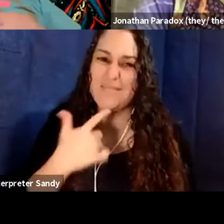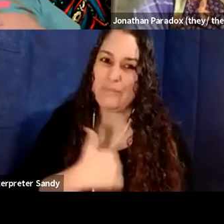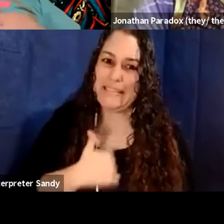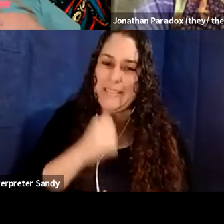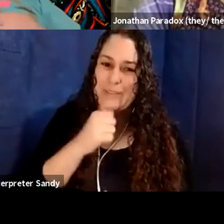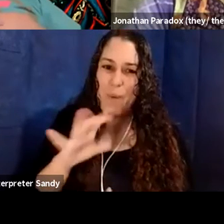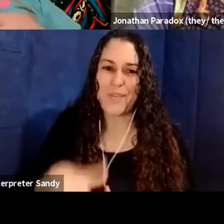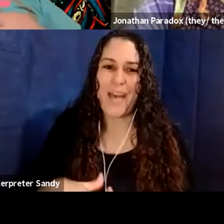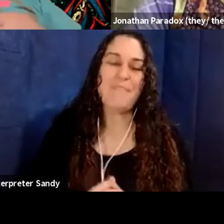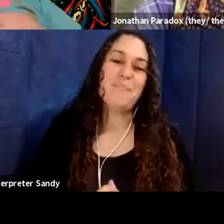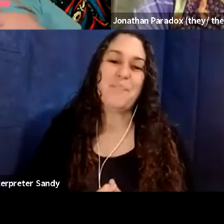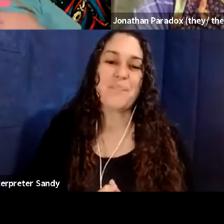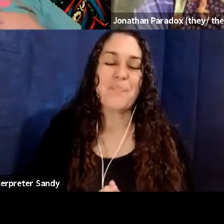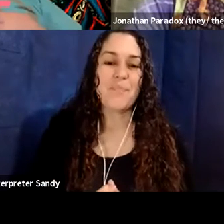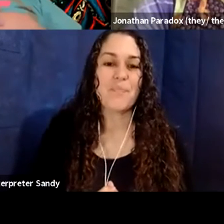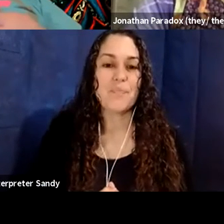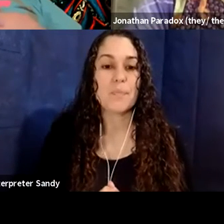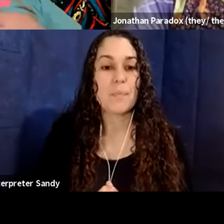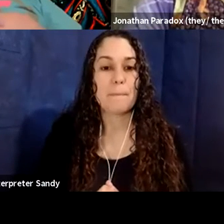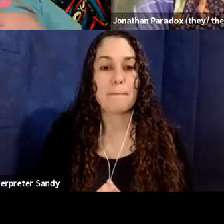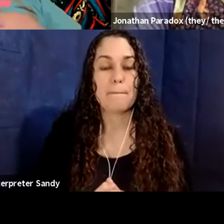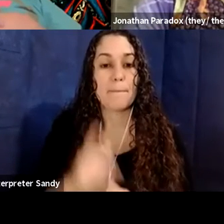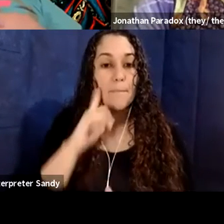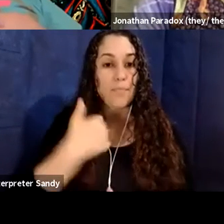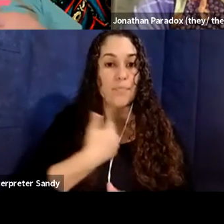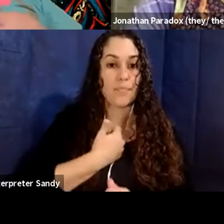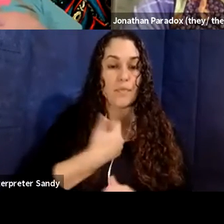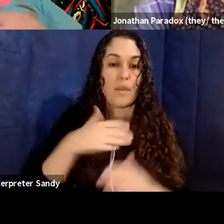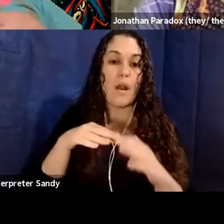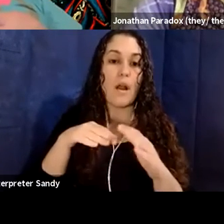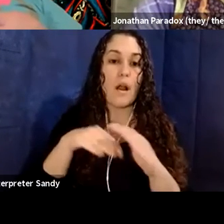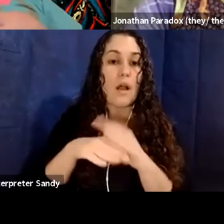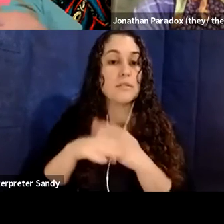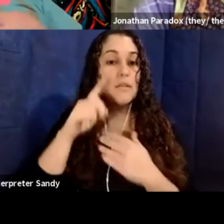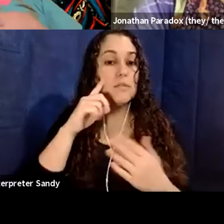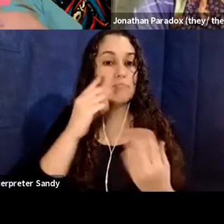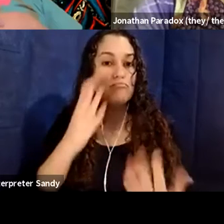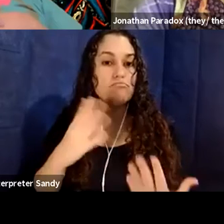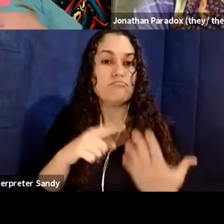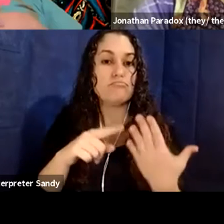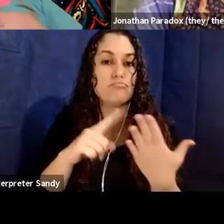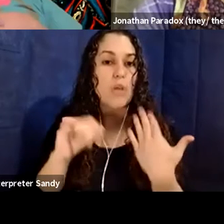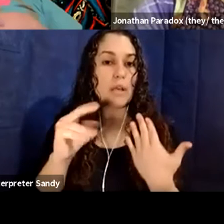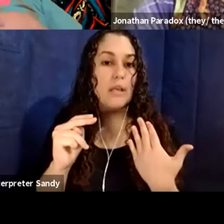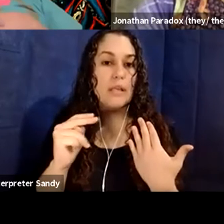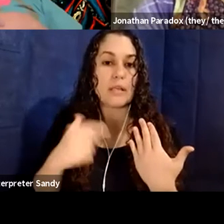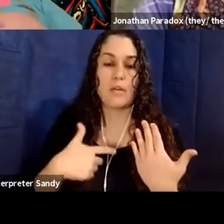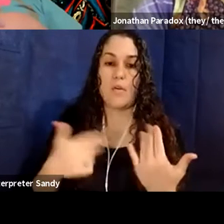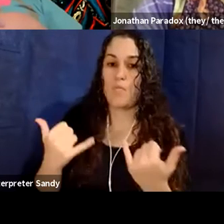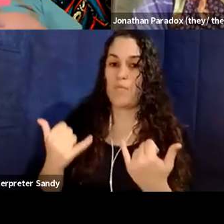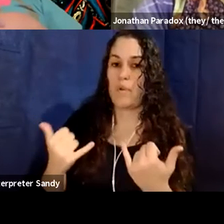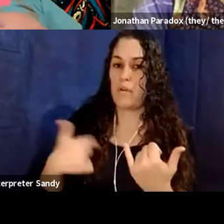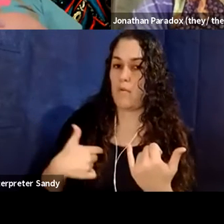Um, as an access check-in, um, I share that, um, being right next to my,